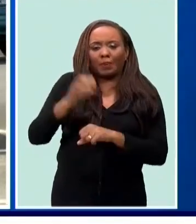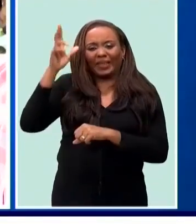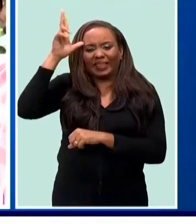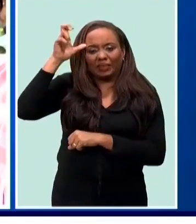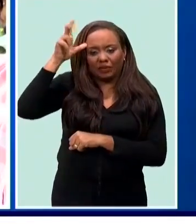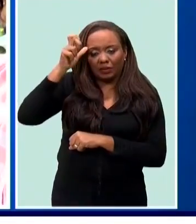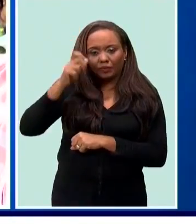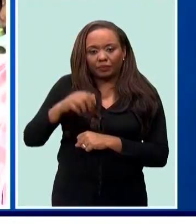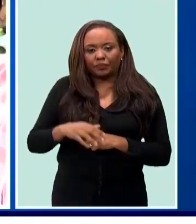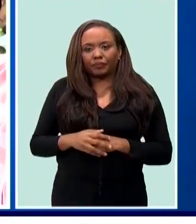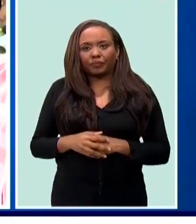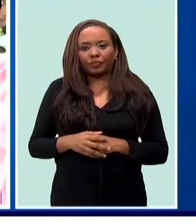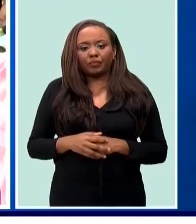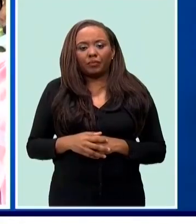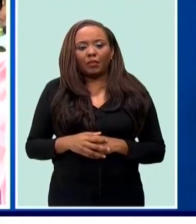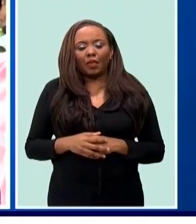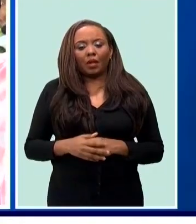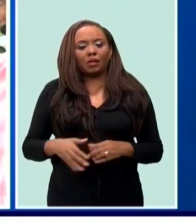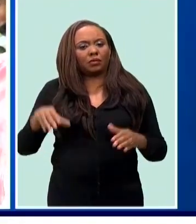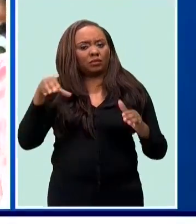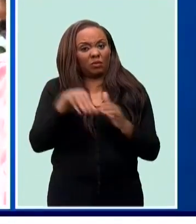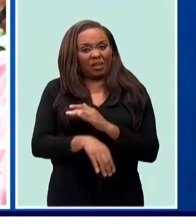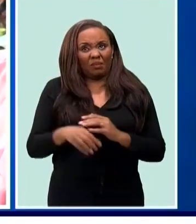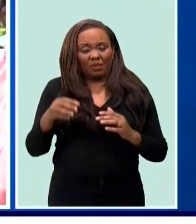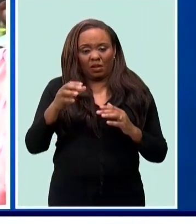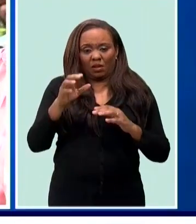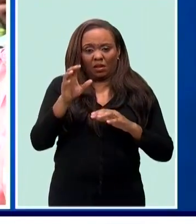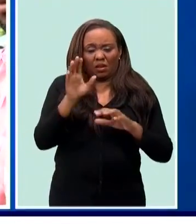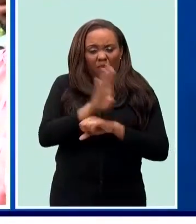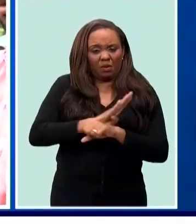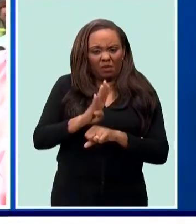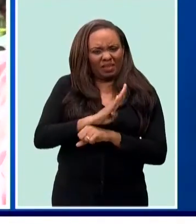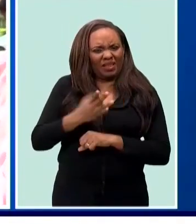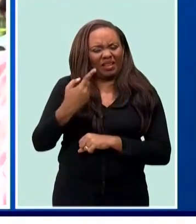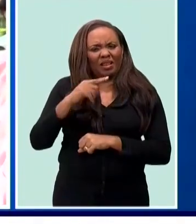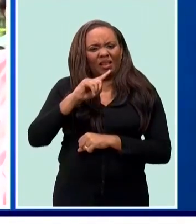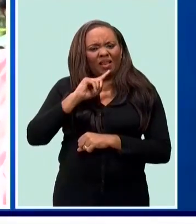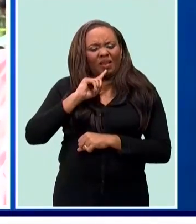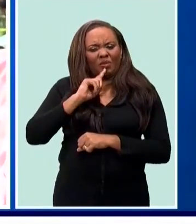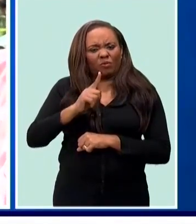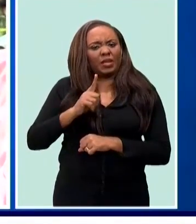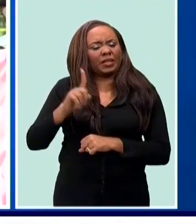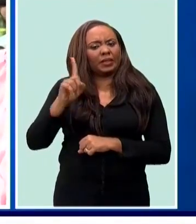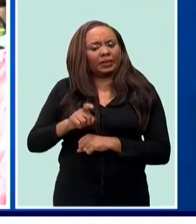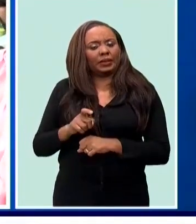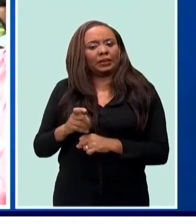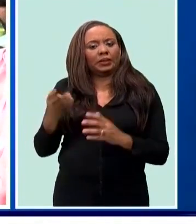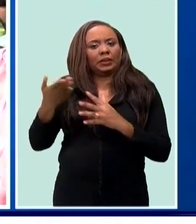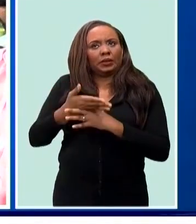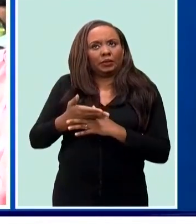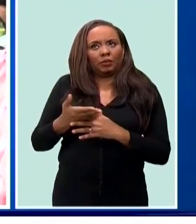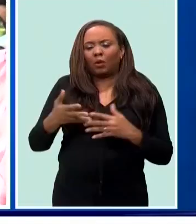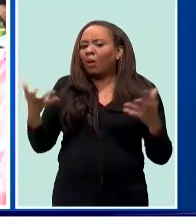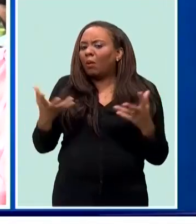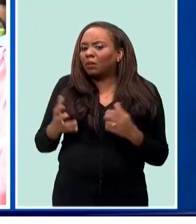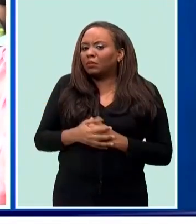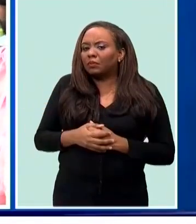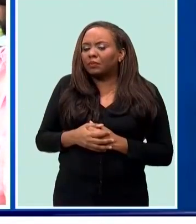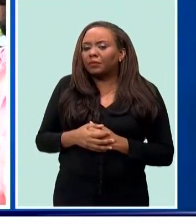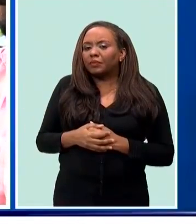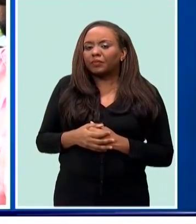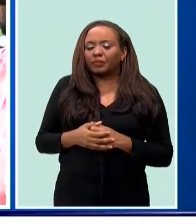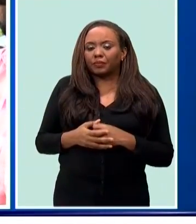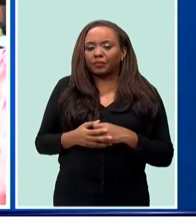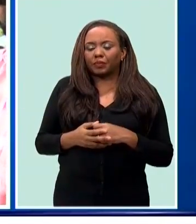We have crime in Barbados. It's going to affect all golden goose. And I'm speaking metaphorically now. All golden goose is